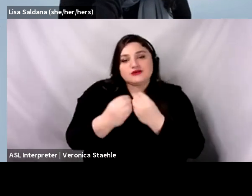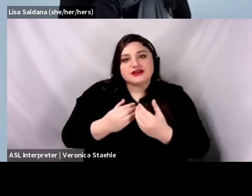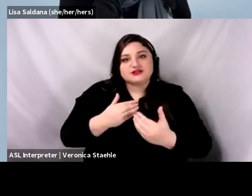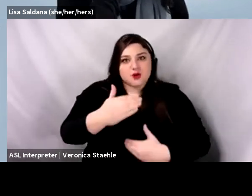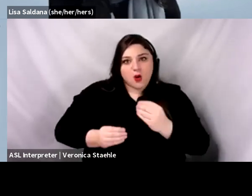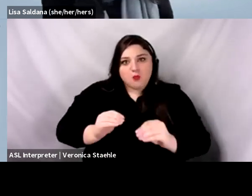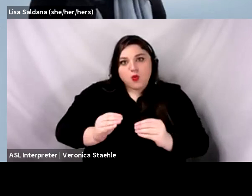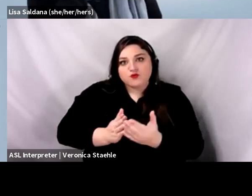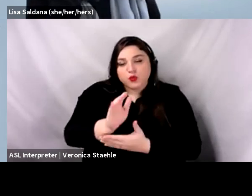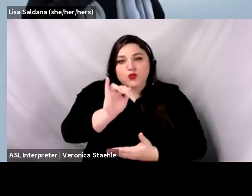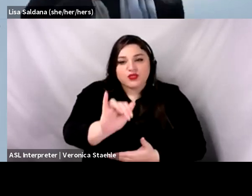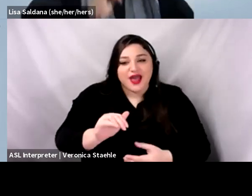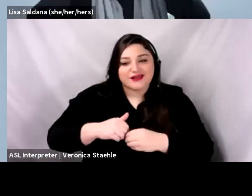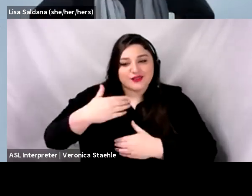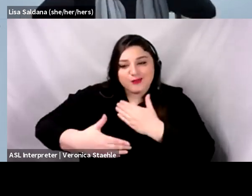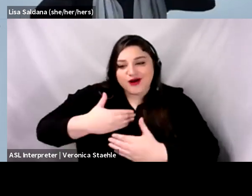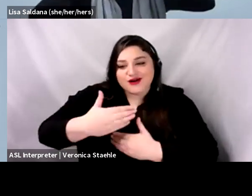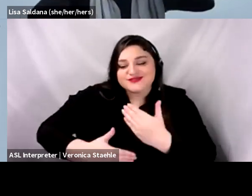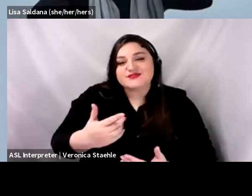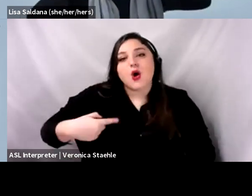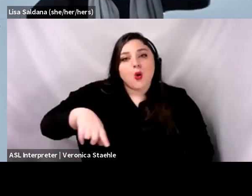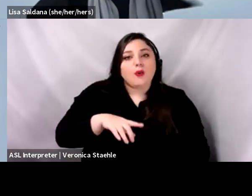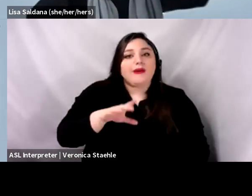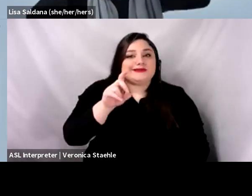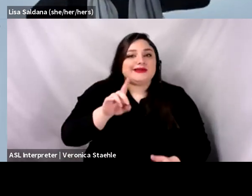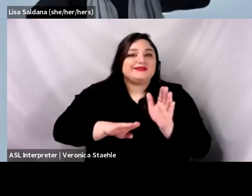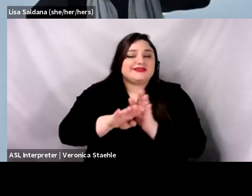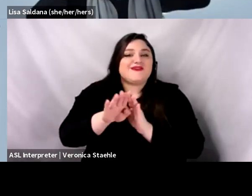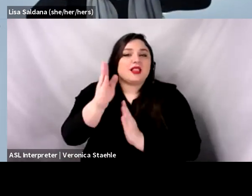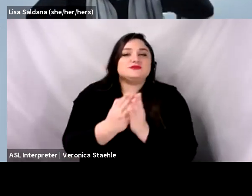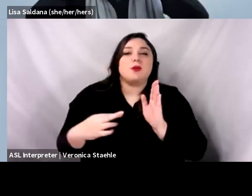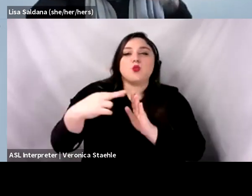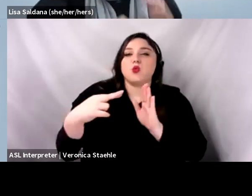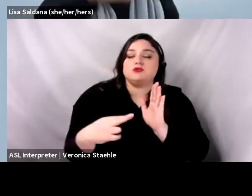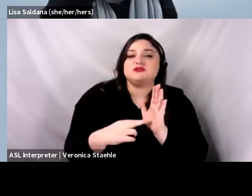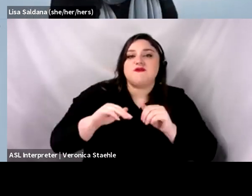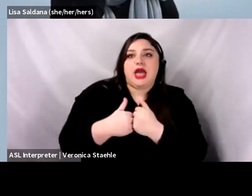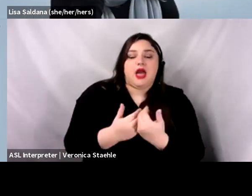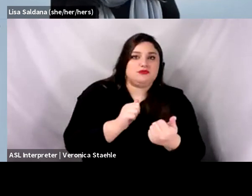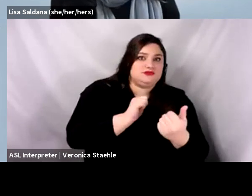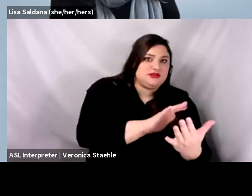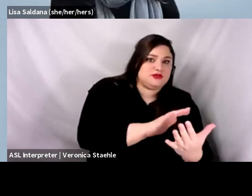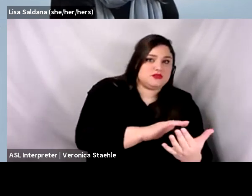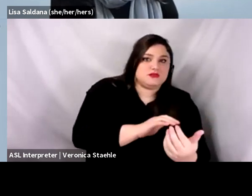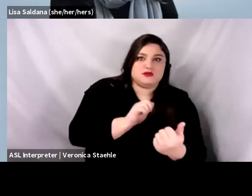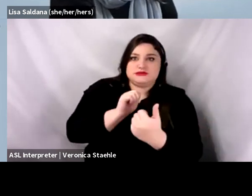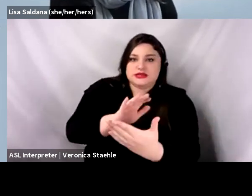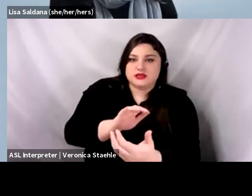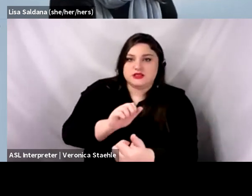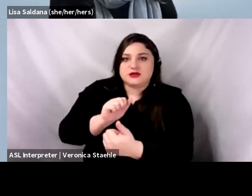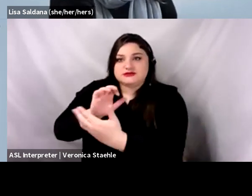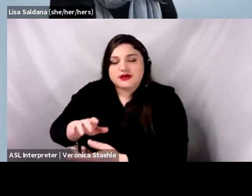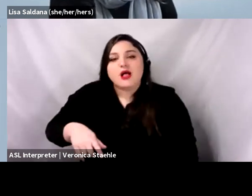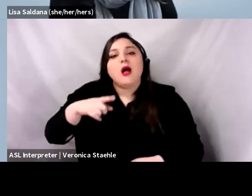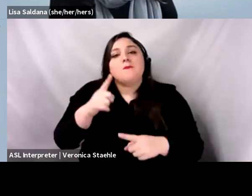and we've come up with sort of rules for how we deal with each. And then again, developing covariates we can put